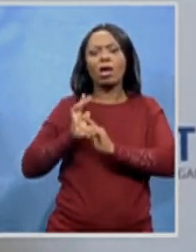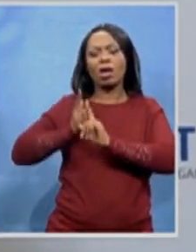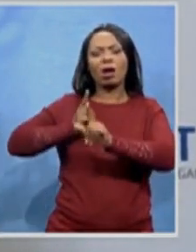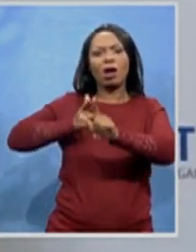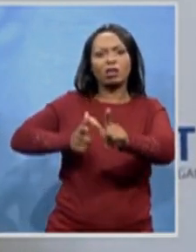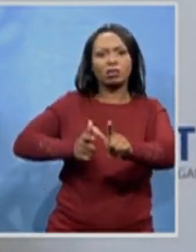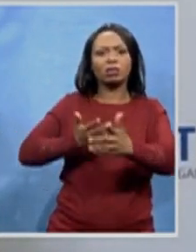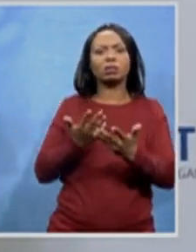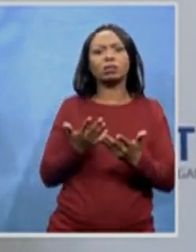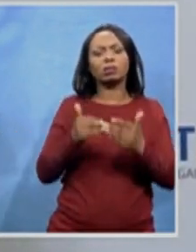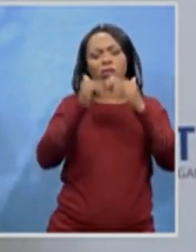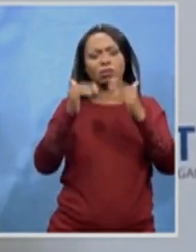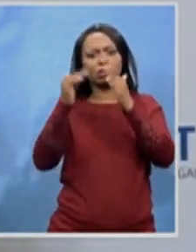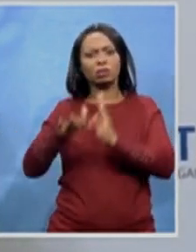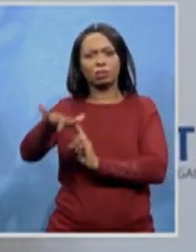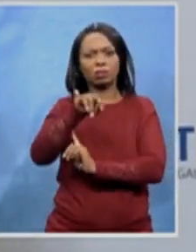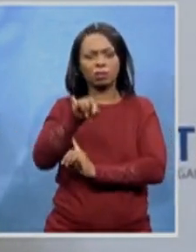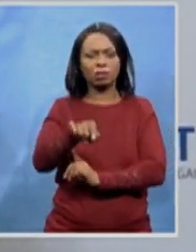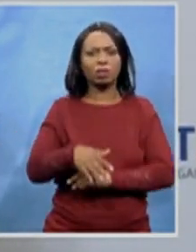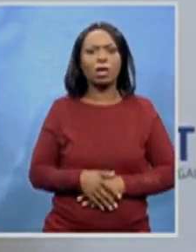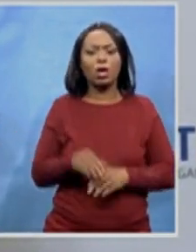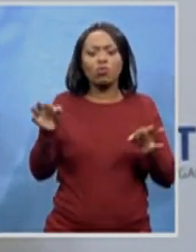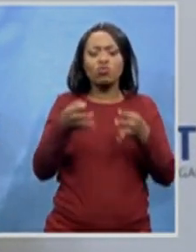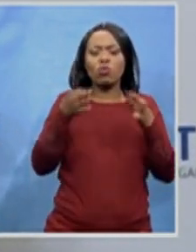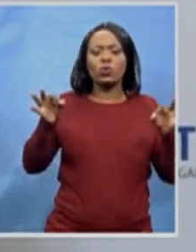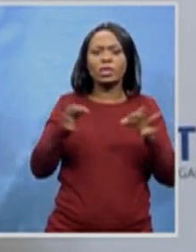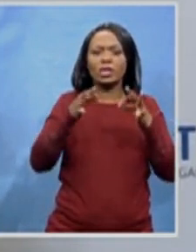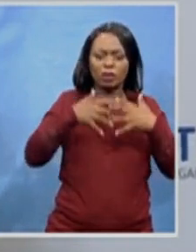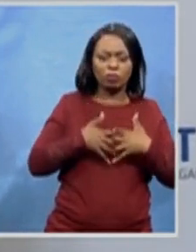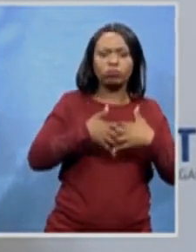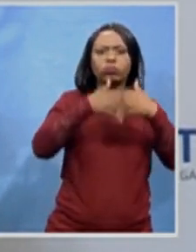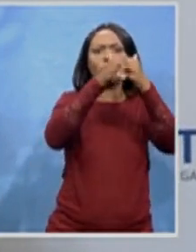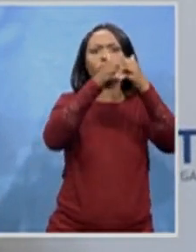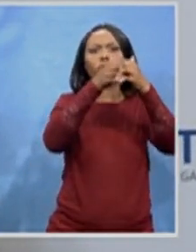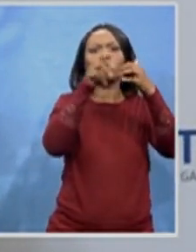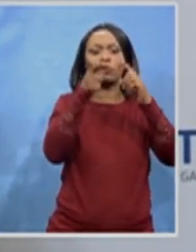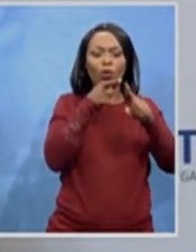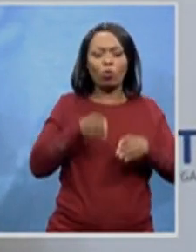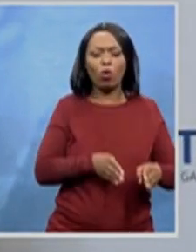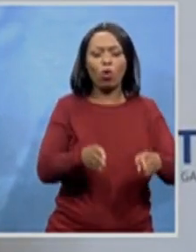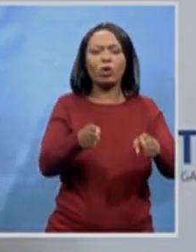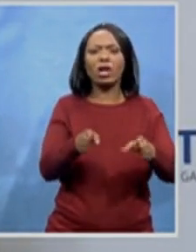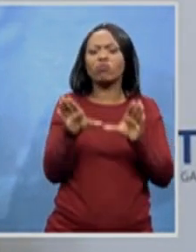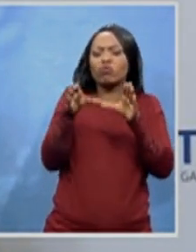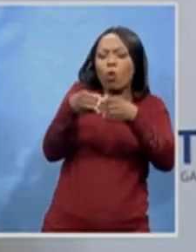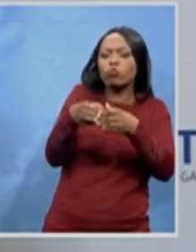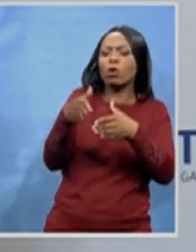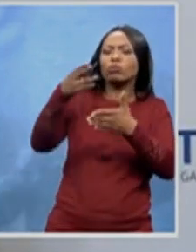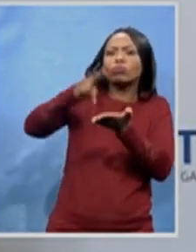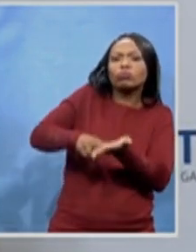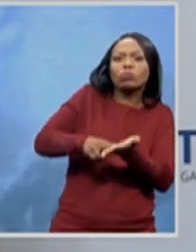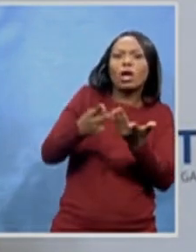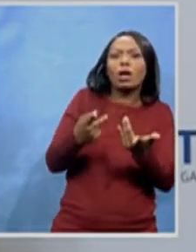And they took this music from those street corners straight to the studios. And from the studios,